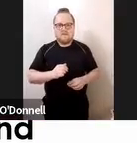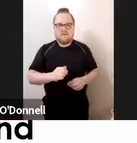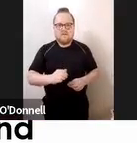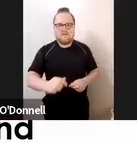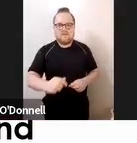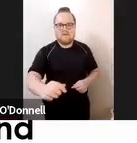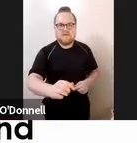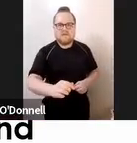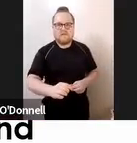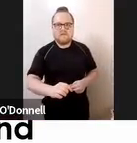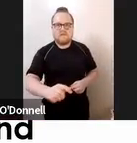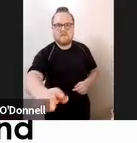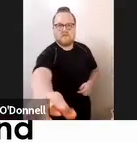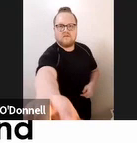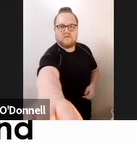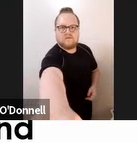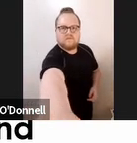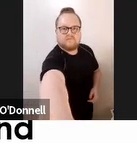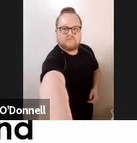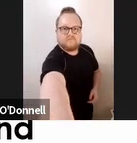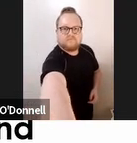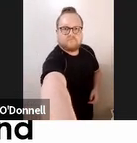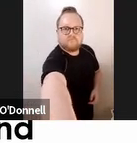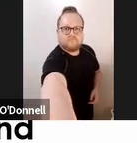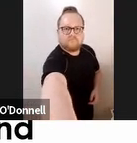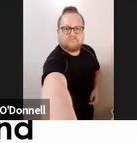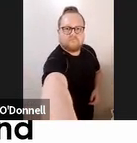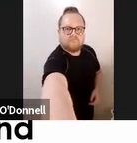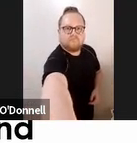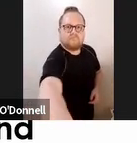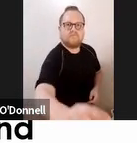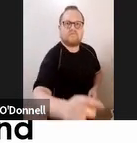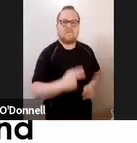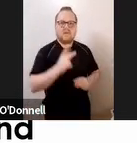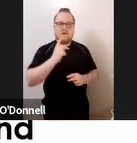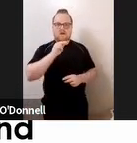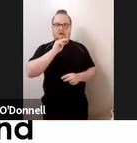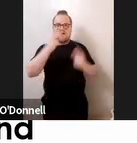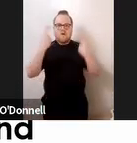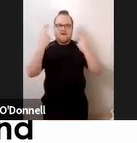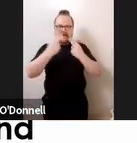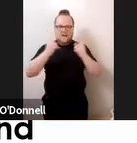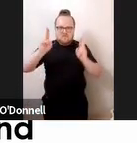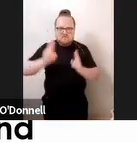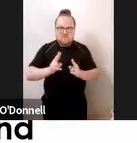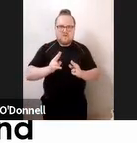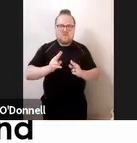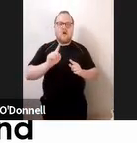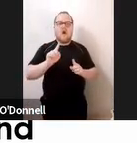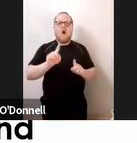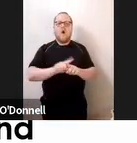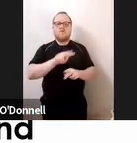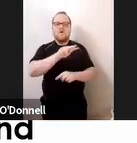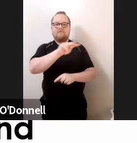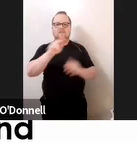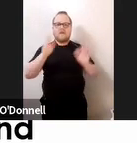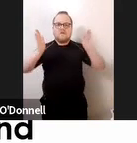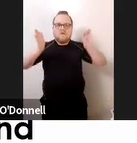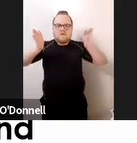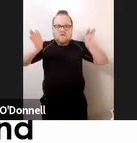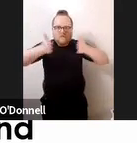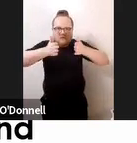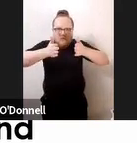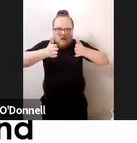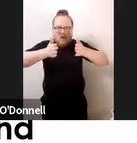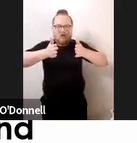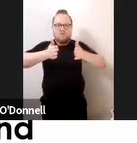and he can read text messages sms messages on his mobile phone but he doesn't go out alone in the evening